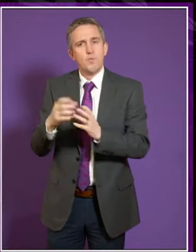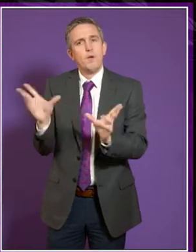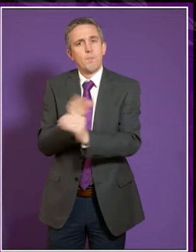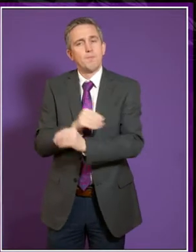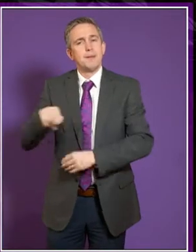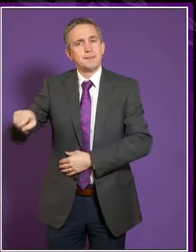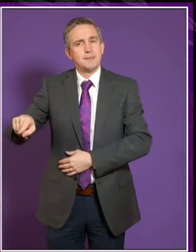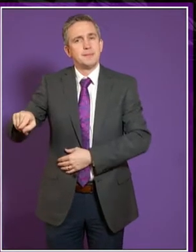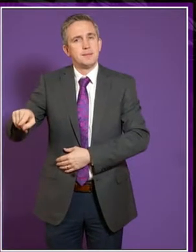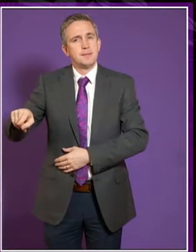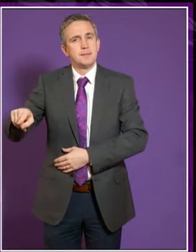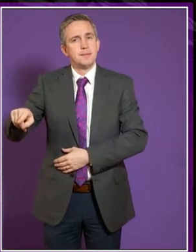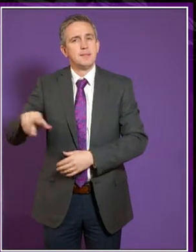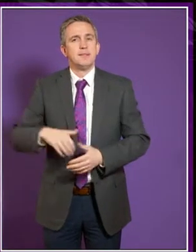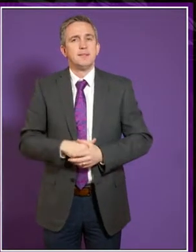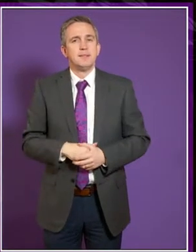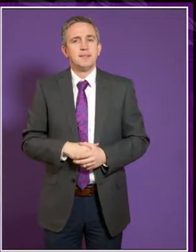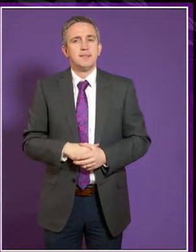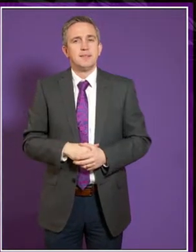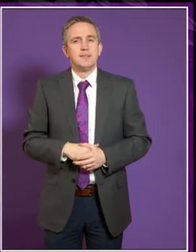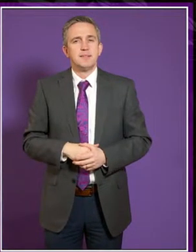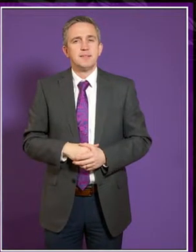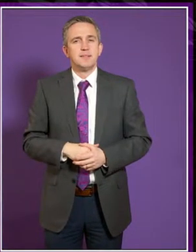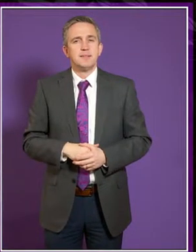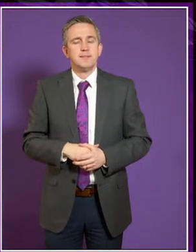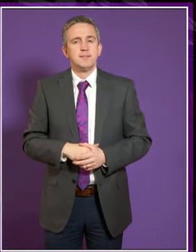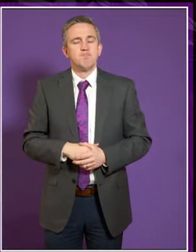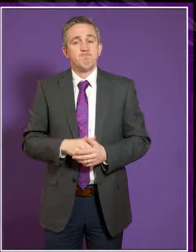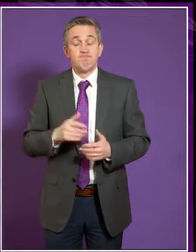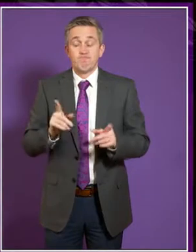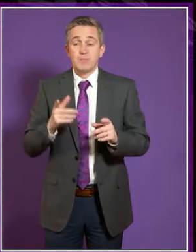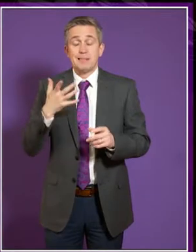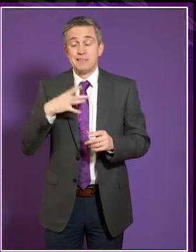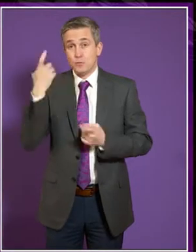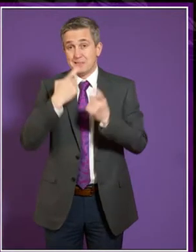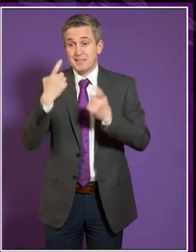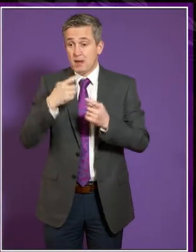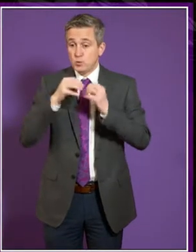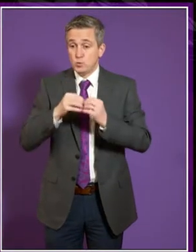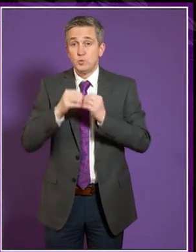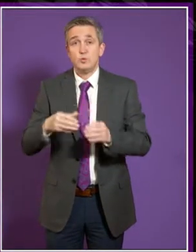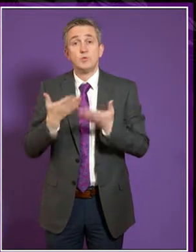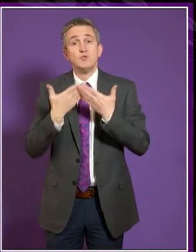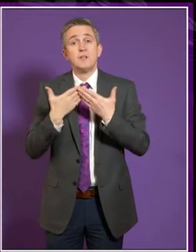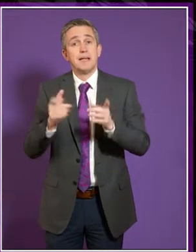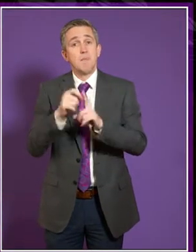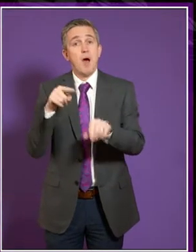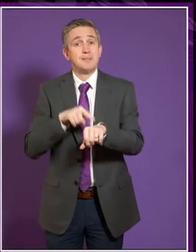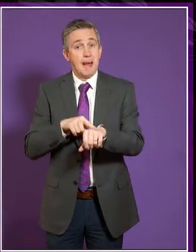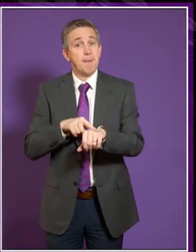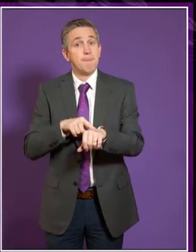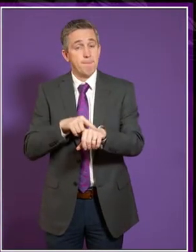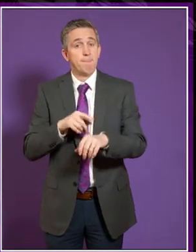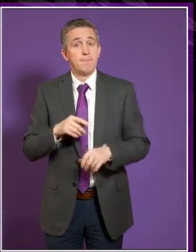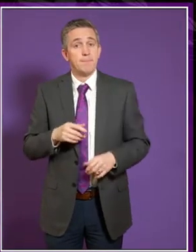I'm very concerned about the needs of part-time study. To some degree, I think the definition we